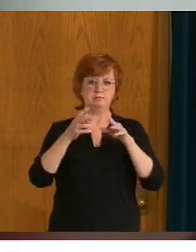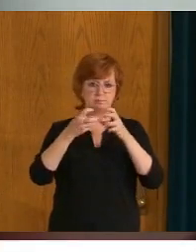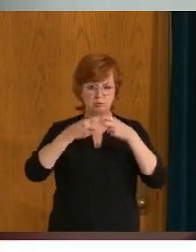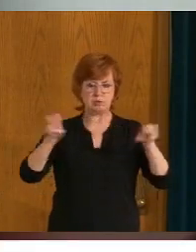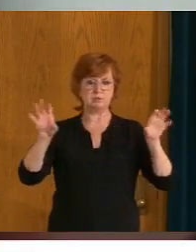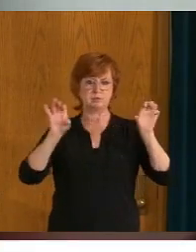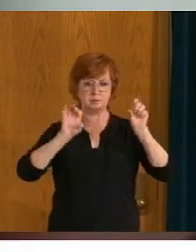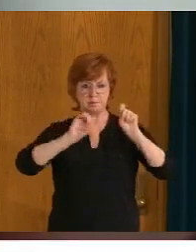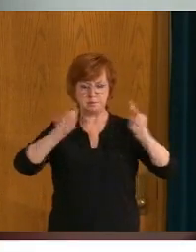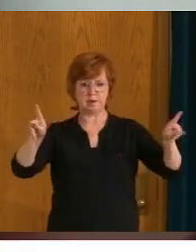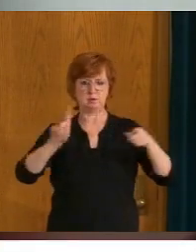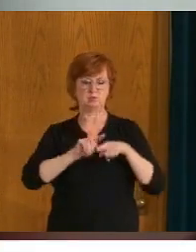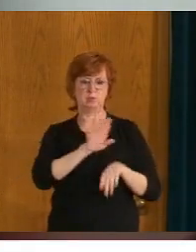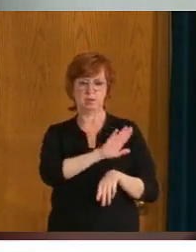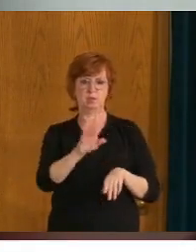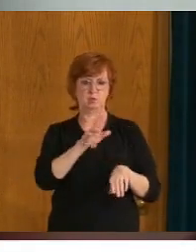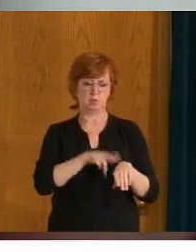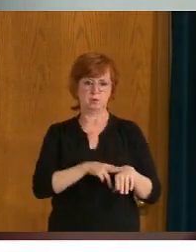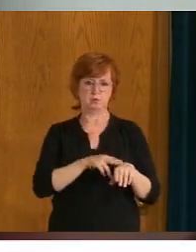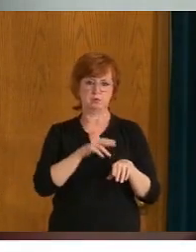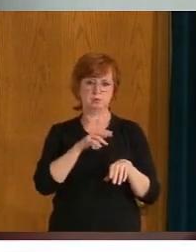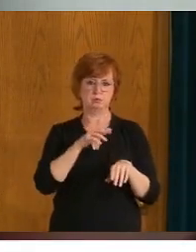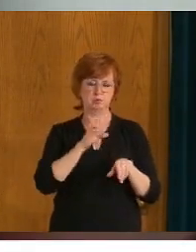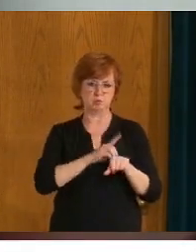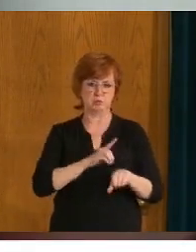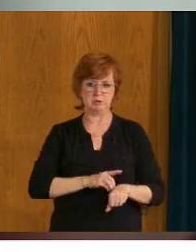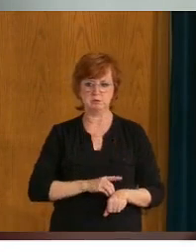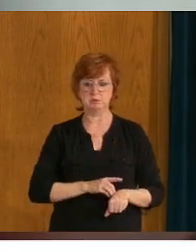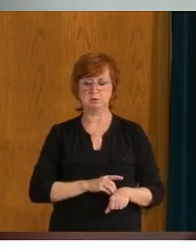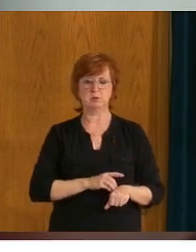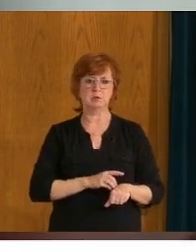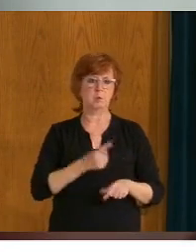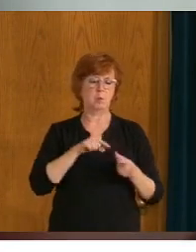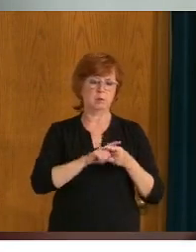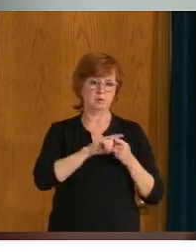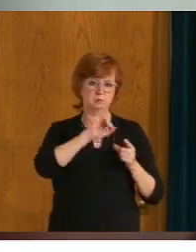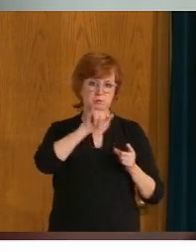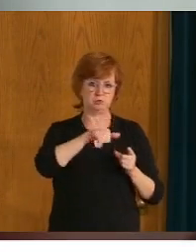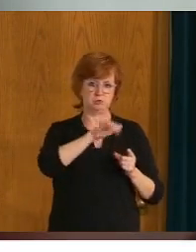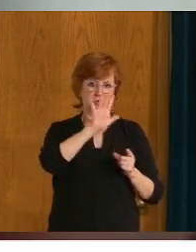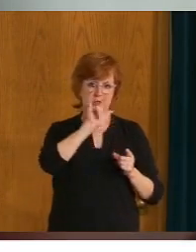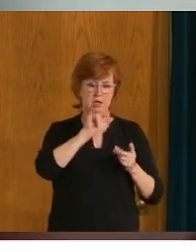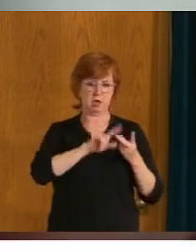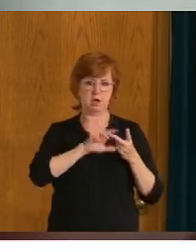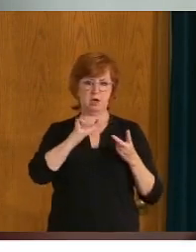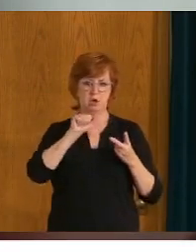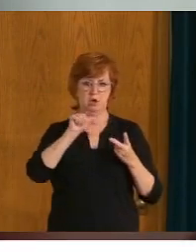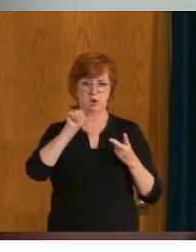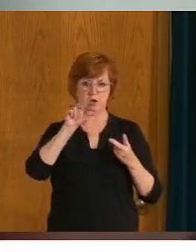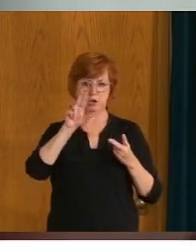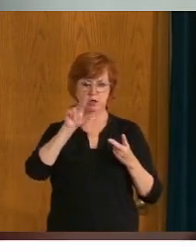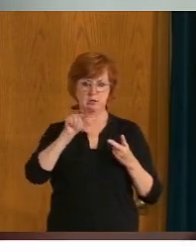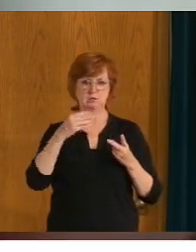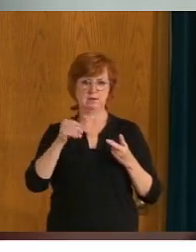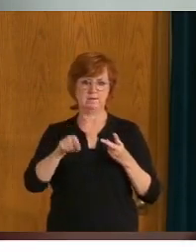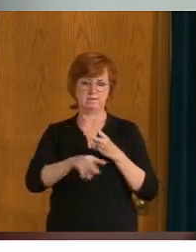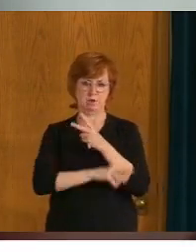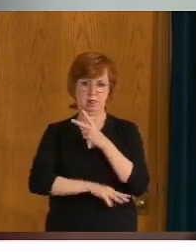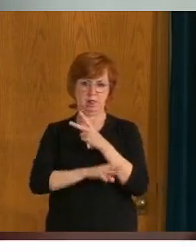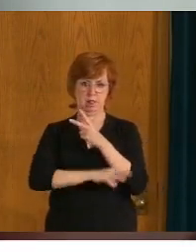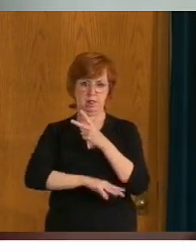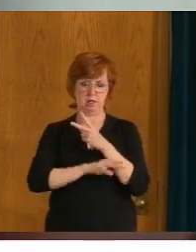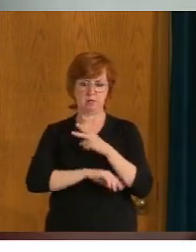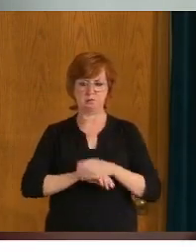sector start resuming, uh, across the board over the months of July, August, and, and certainly into the fall. Across the board, you know, the delays,